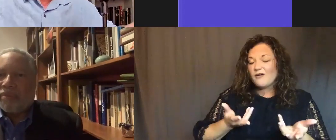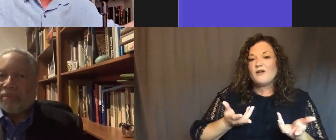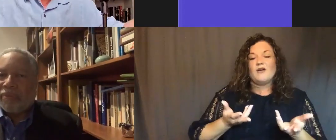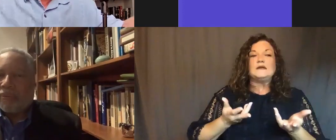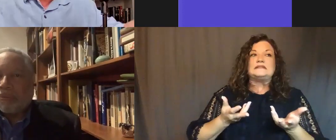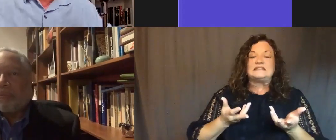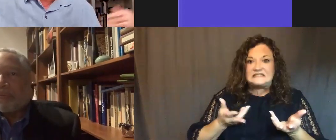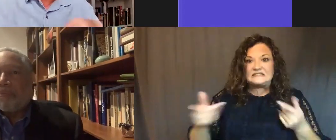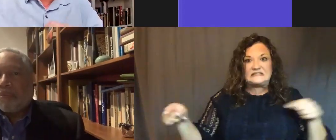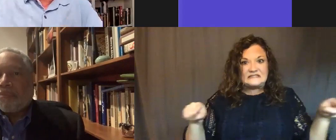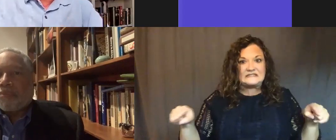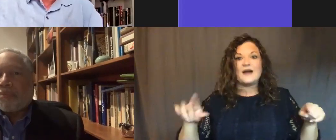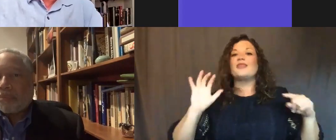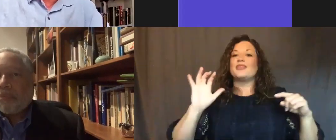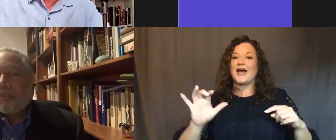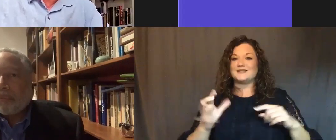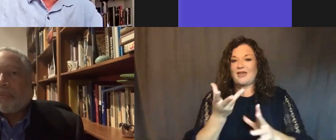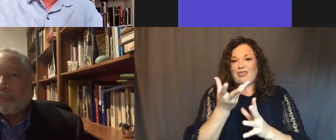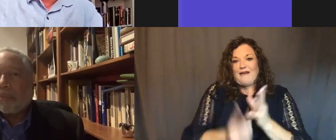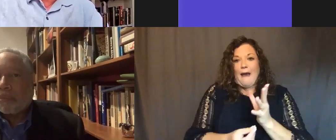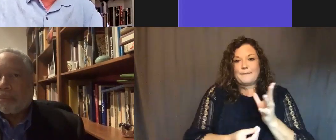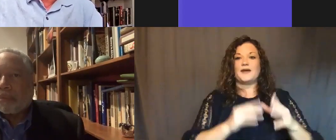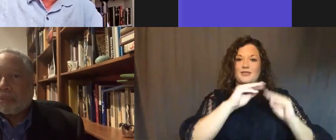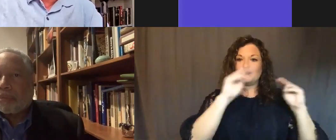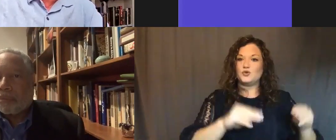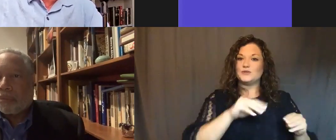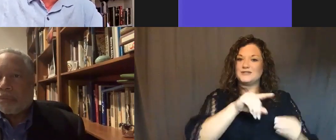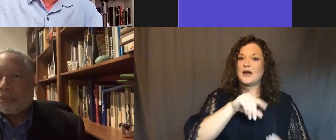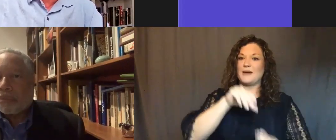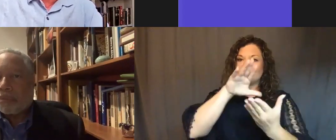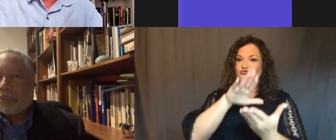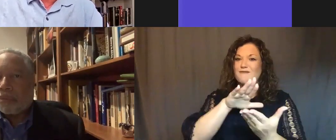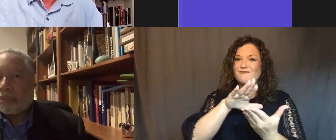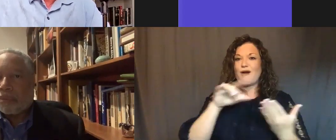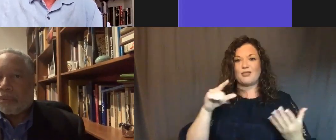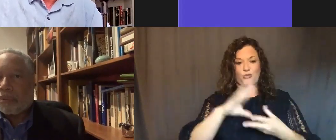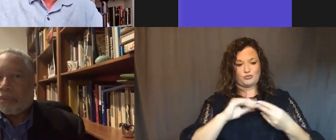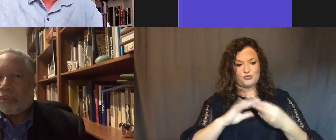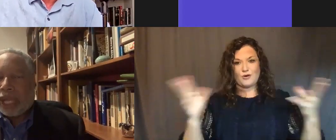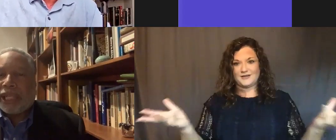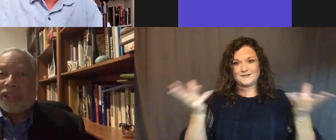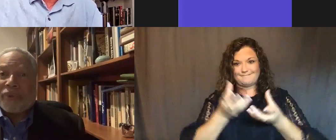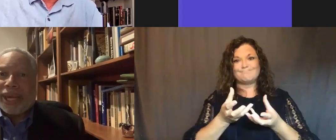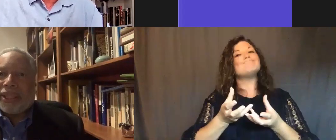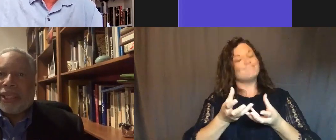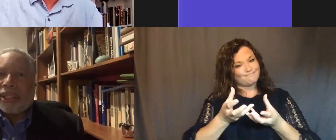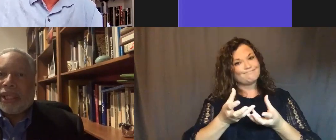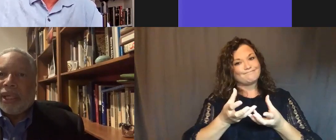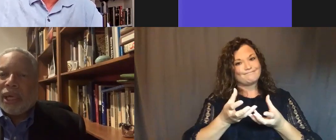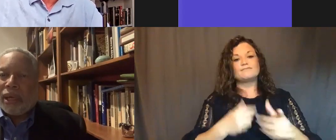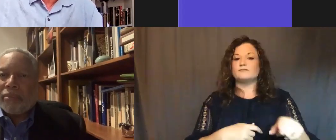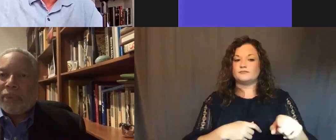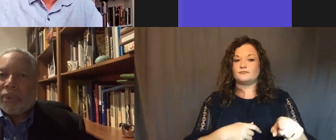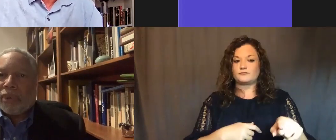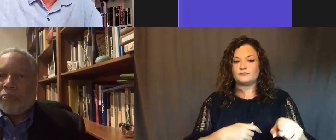of the gap that, you know, the museum has to confront in bringing those stories together. I think that's right. I think that